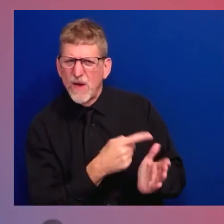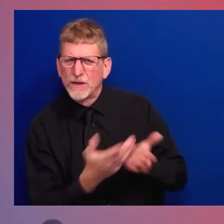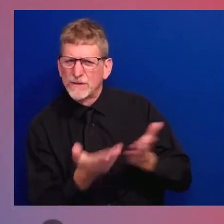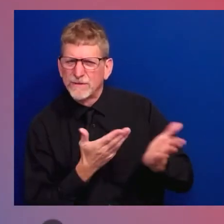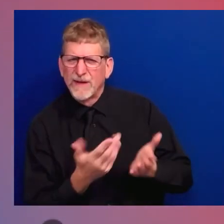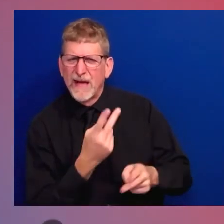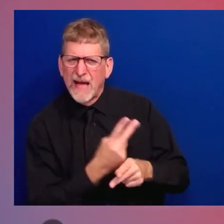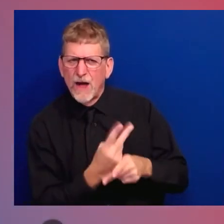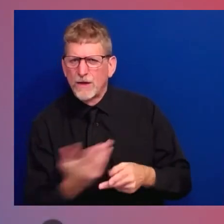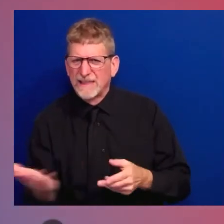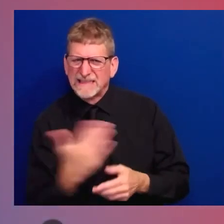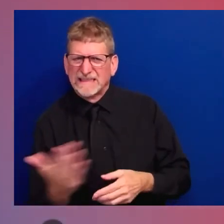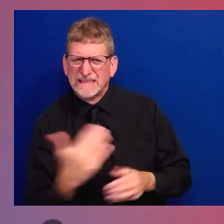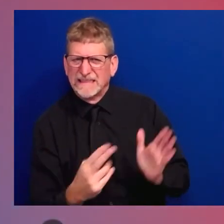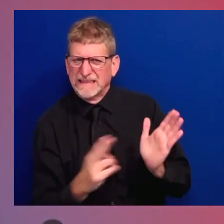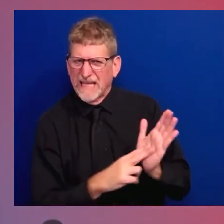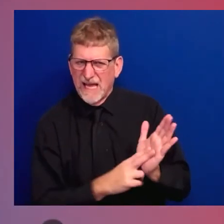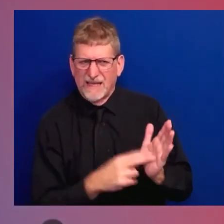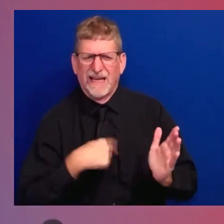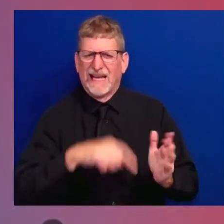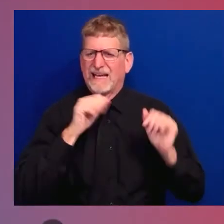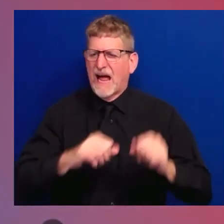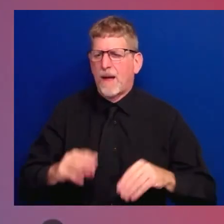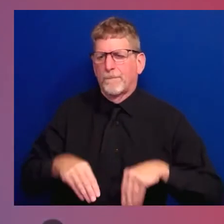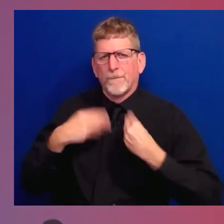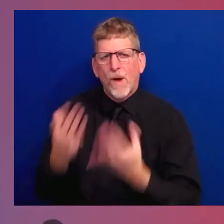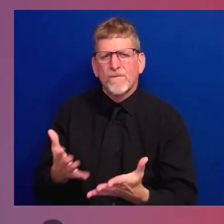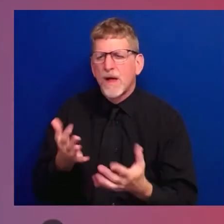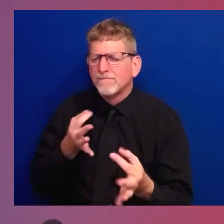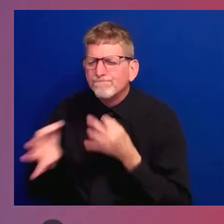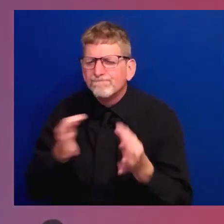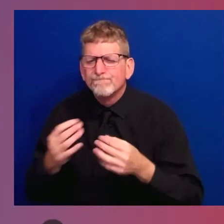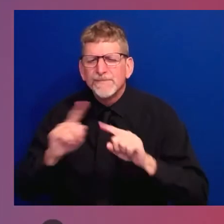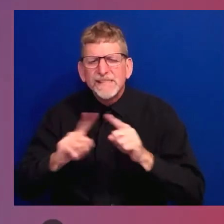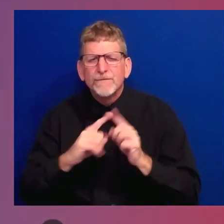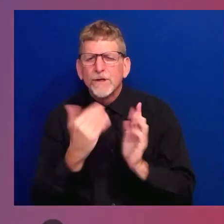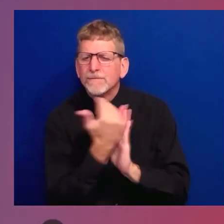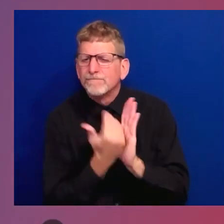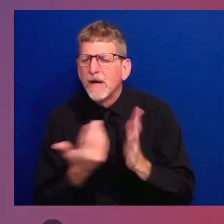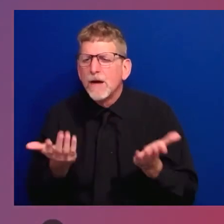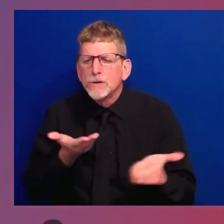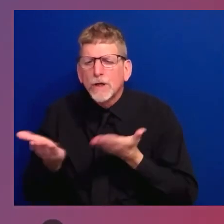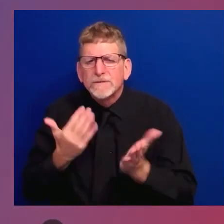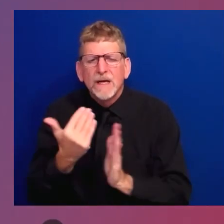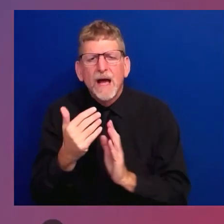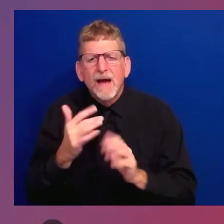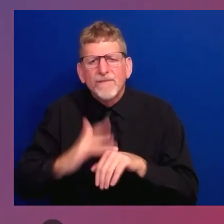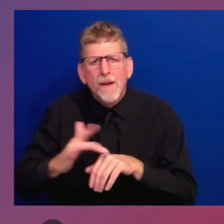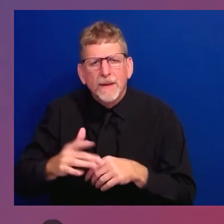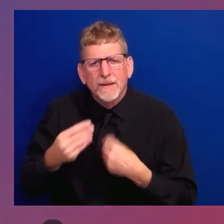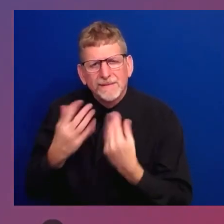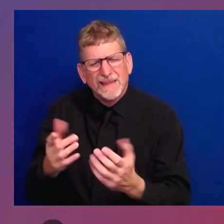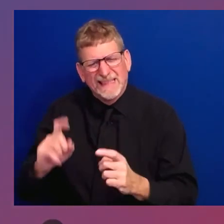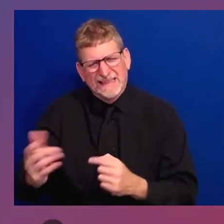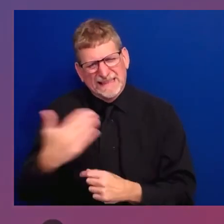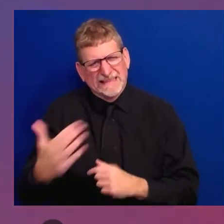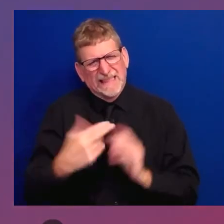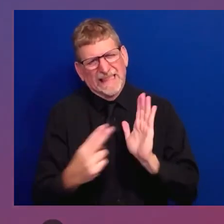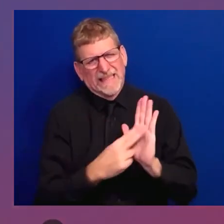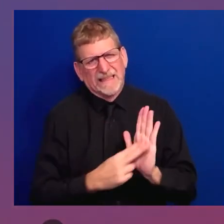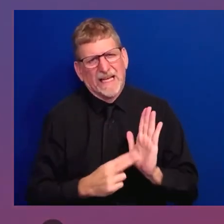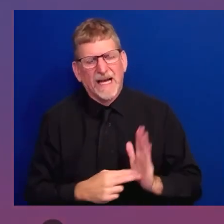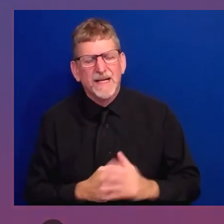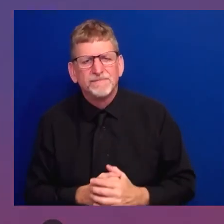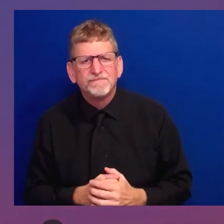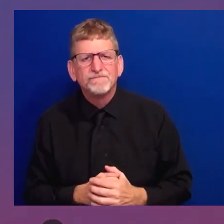about veterans? As we've worked for those who are trying to deal with the mental health problems, as we're used to always giving, you don't